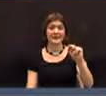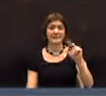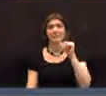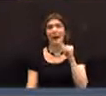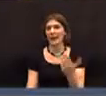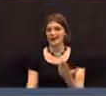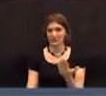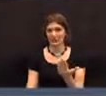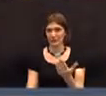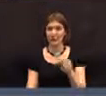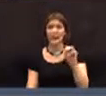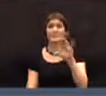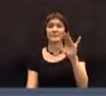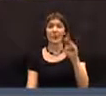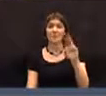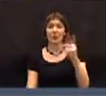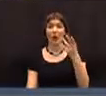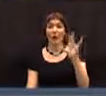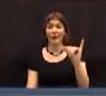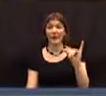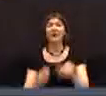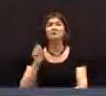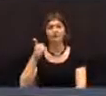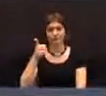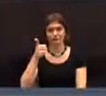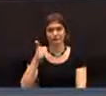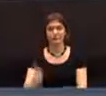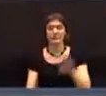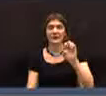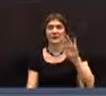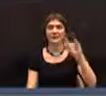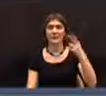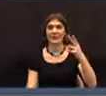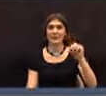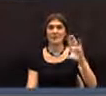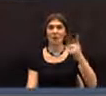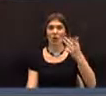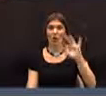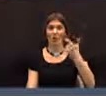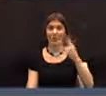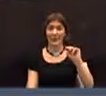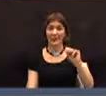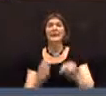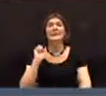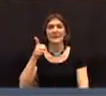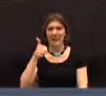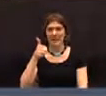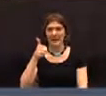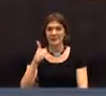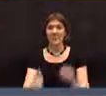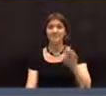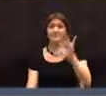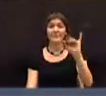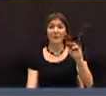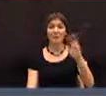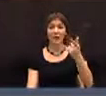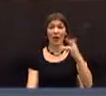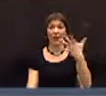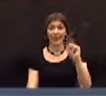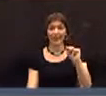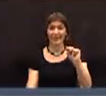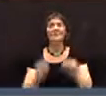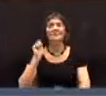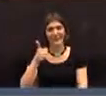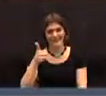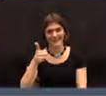here. Mary McCarthy. Yay. Elizabeth McLaughlin. Yay. Mary McLaughlin. Yay.